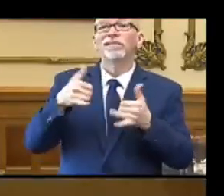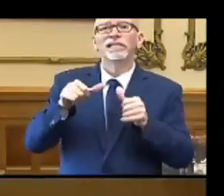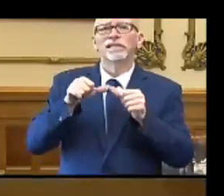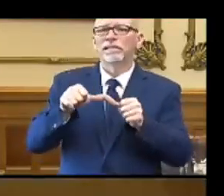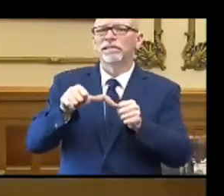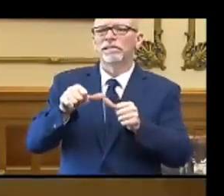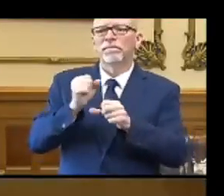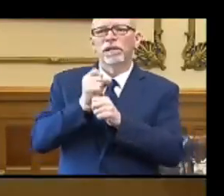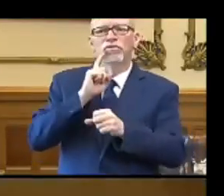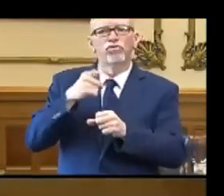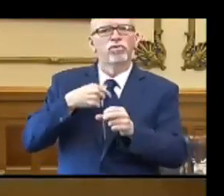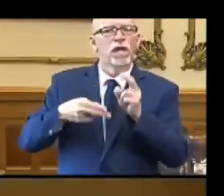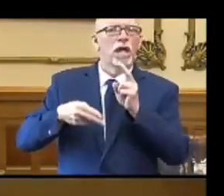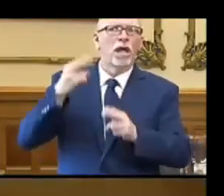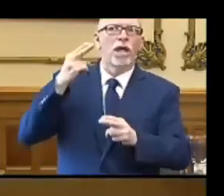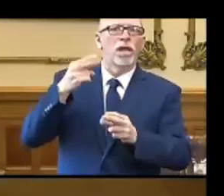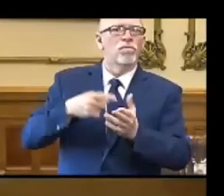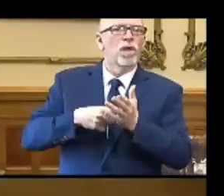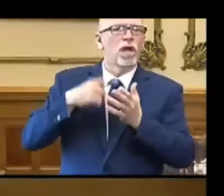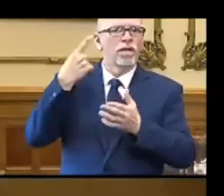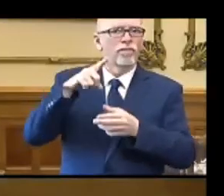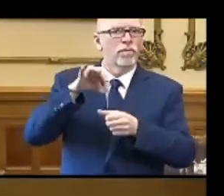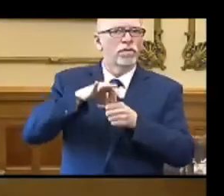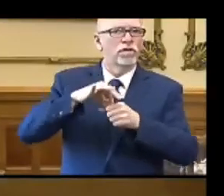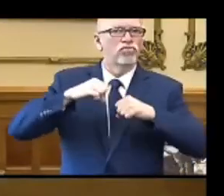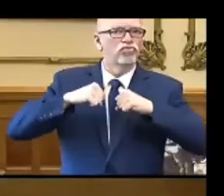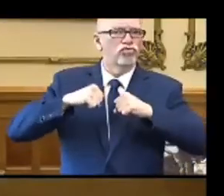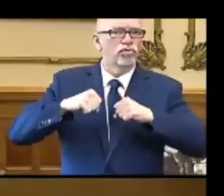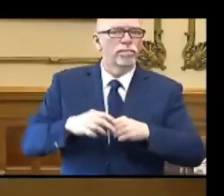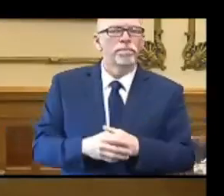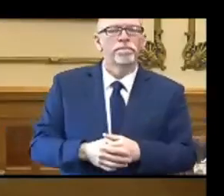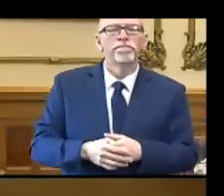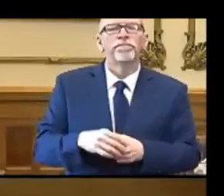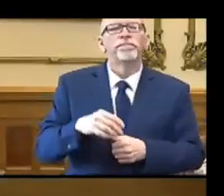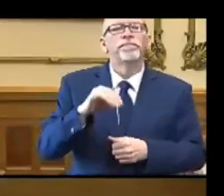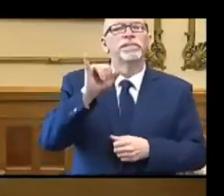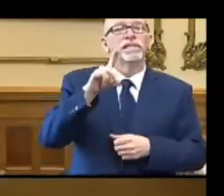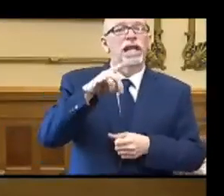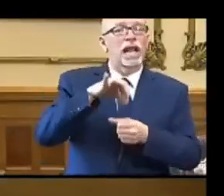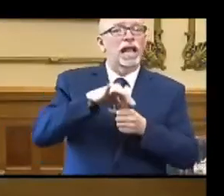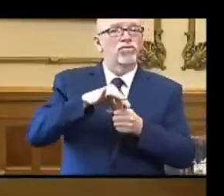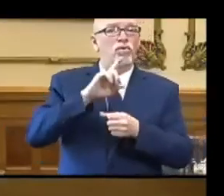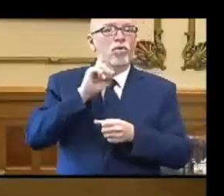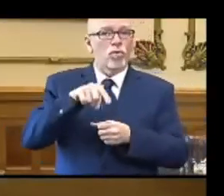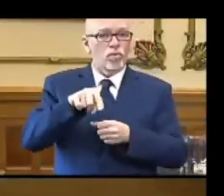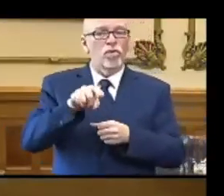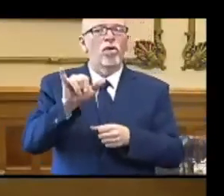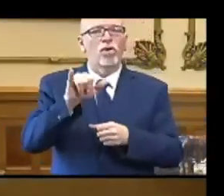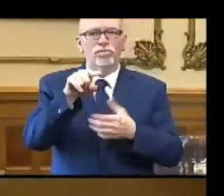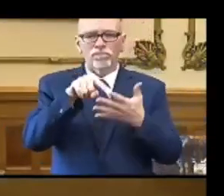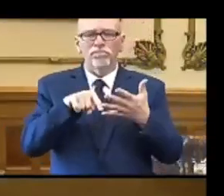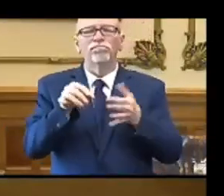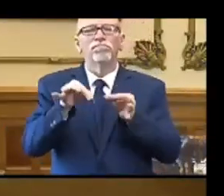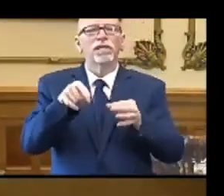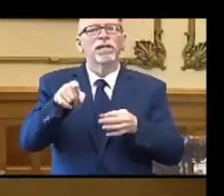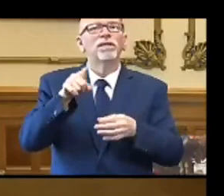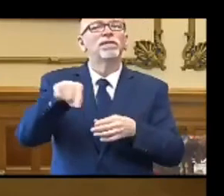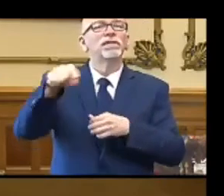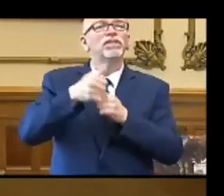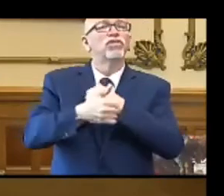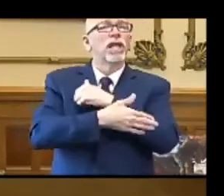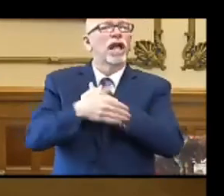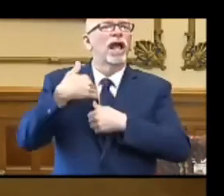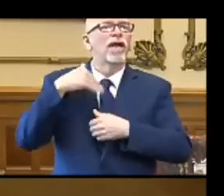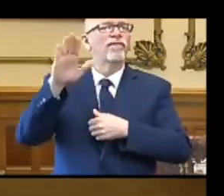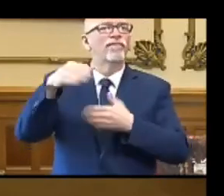standard of election security. The Indiana Election Commission order will also give counties flexibility in